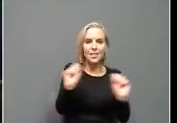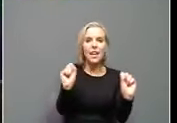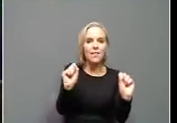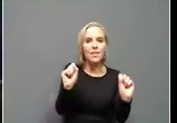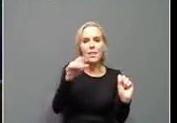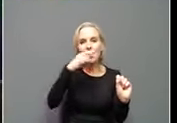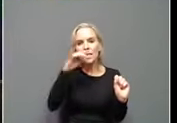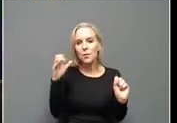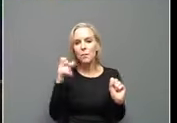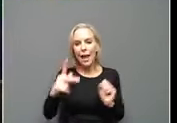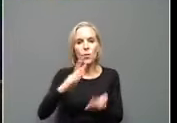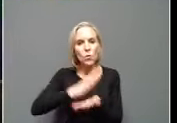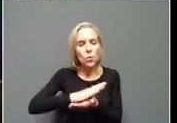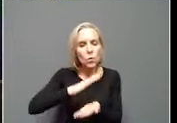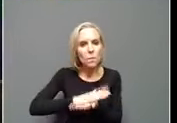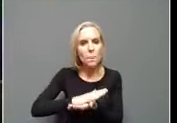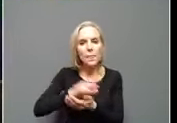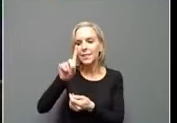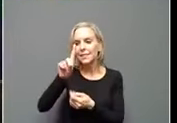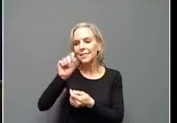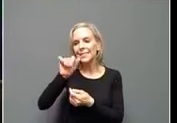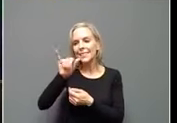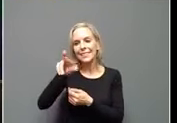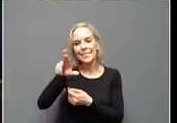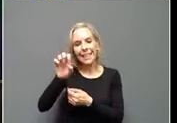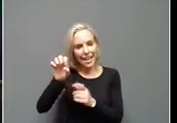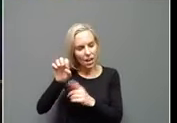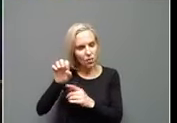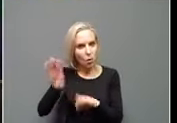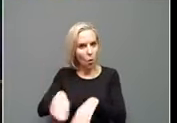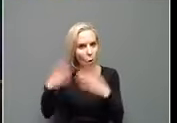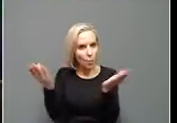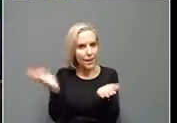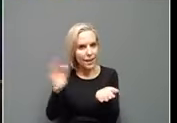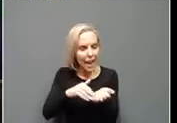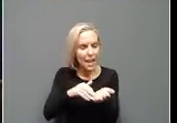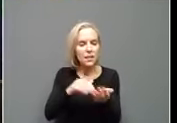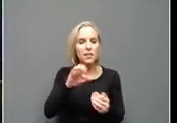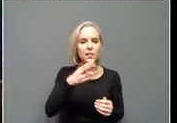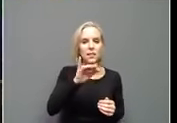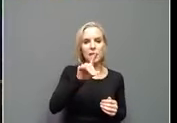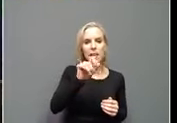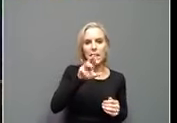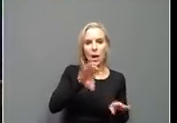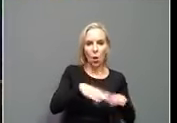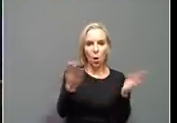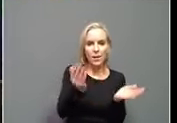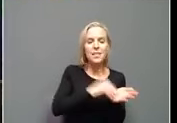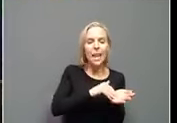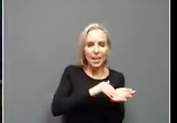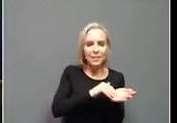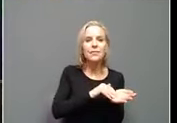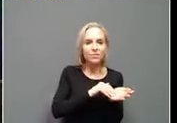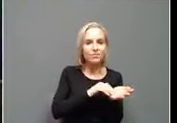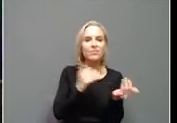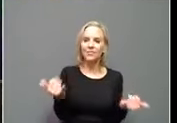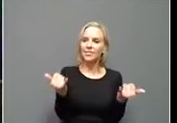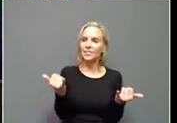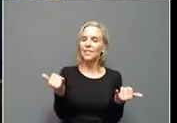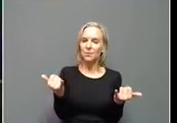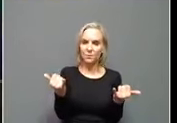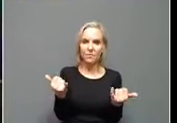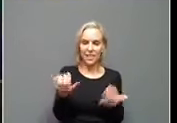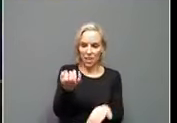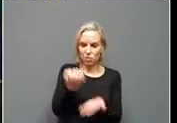back in school. Daycare is open again and childcare. Now is the time. With our economy